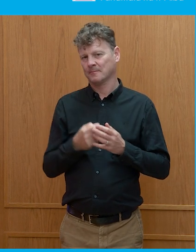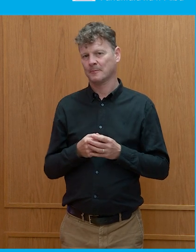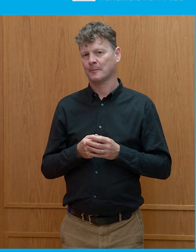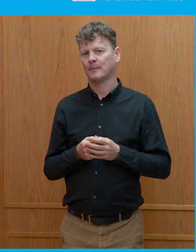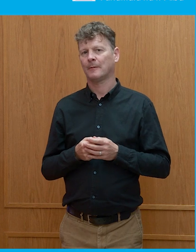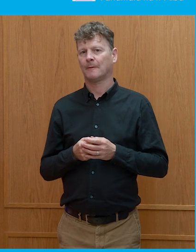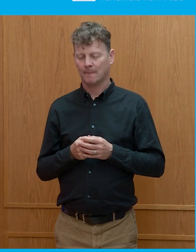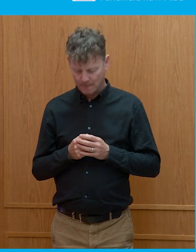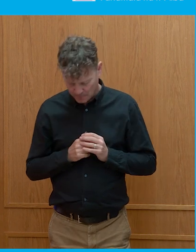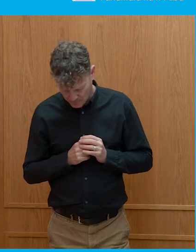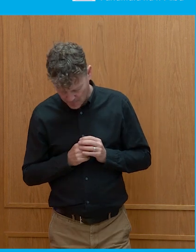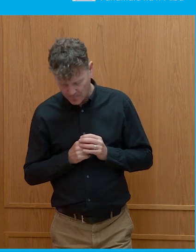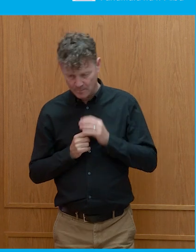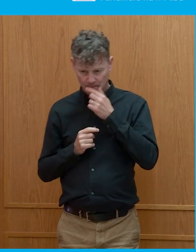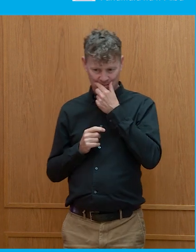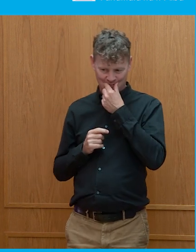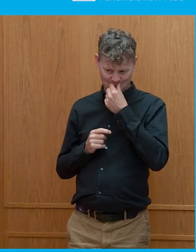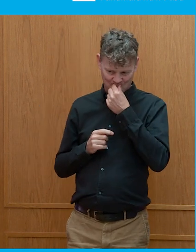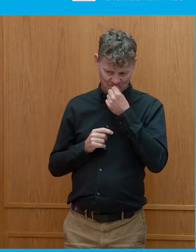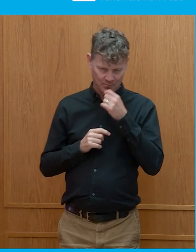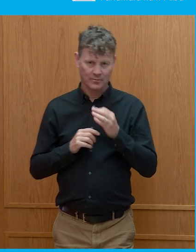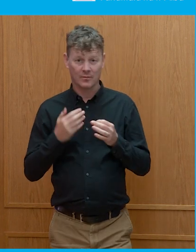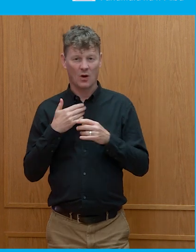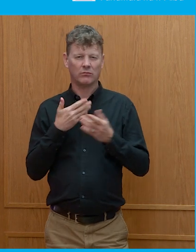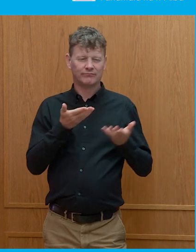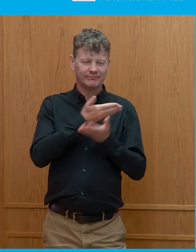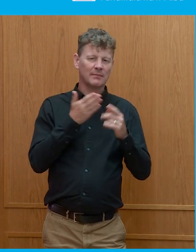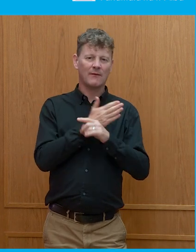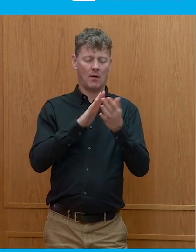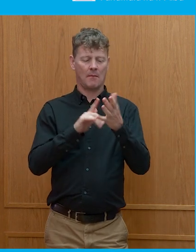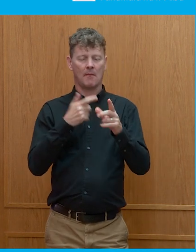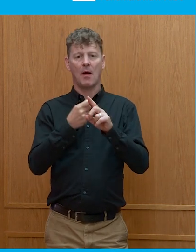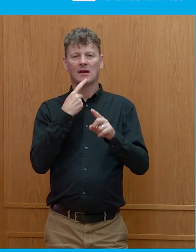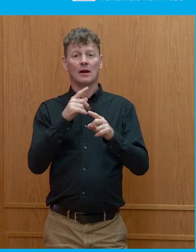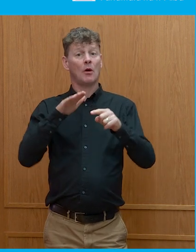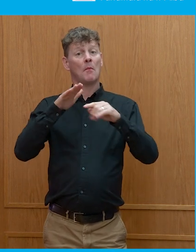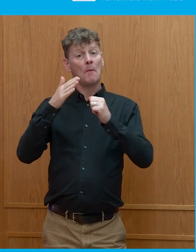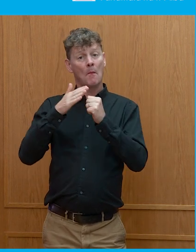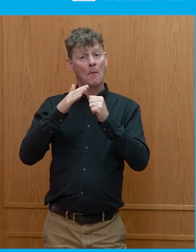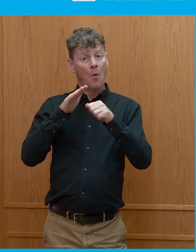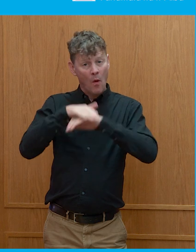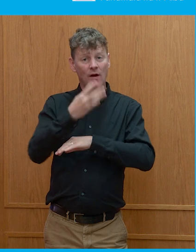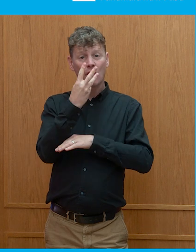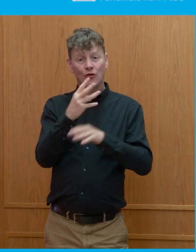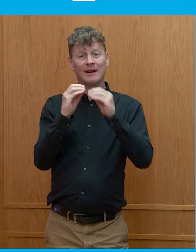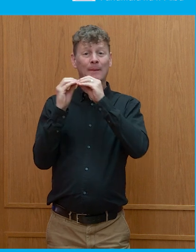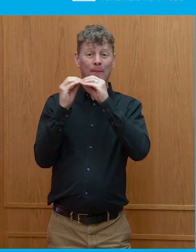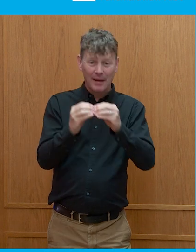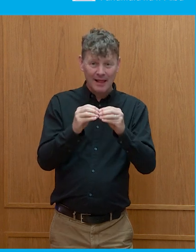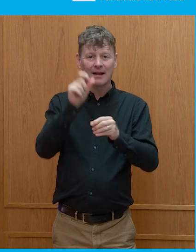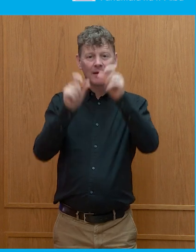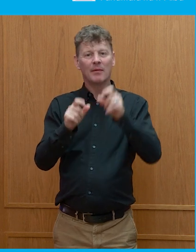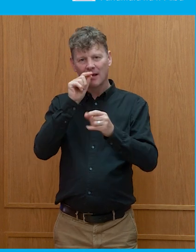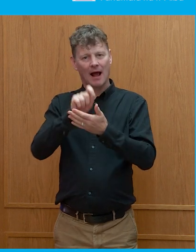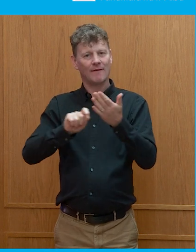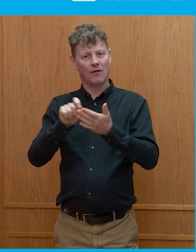So when we were talking before, Mark was reflecting that something like over 3 billion people are voting this year. You know, I was